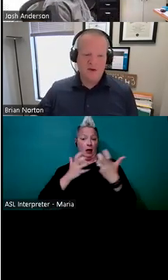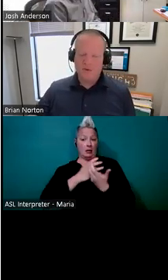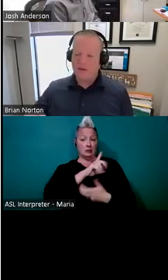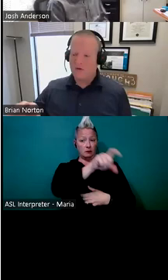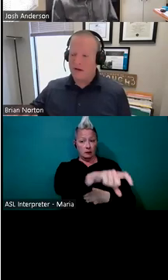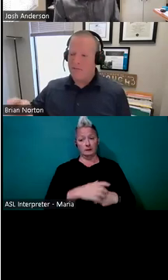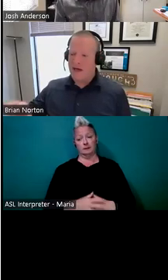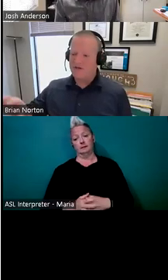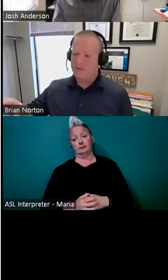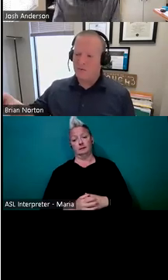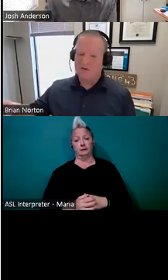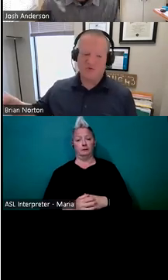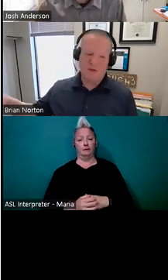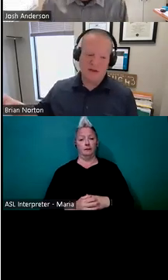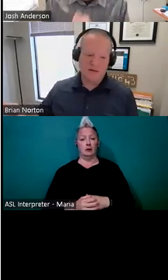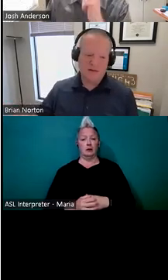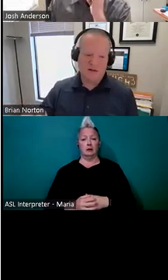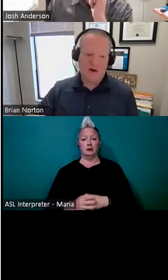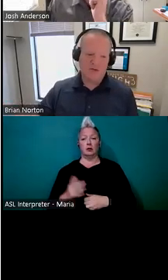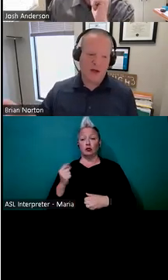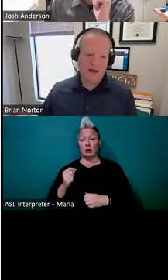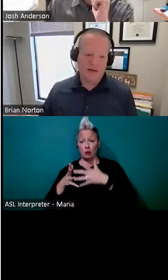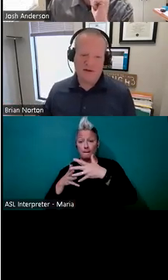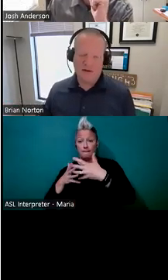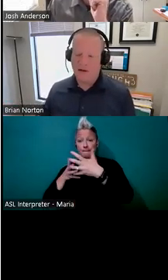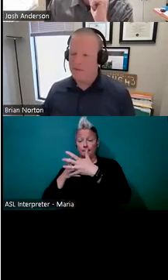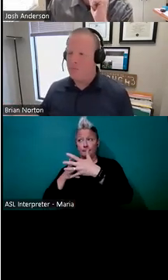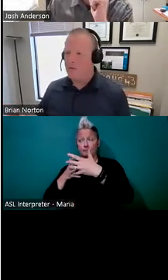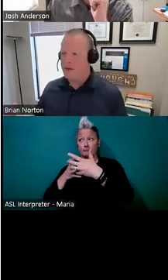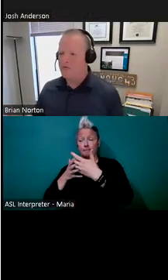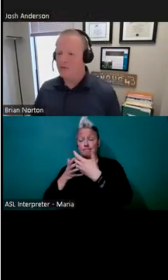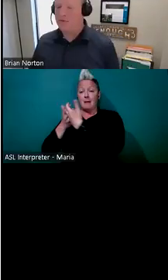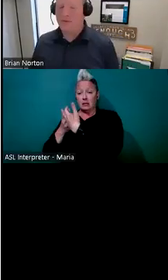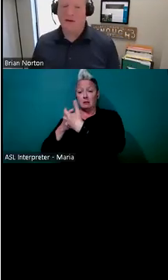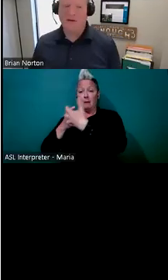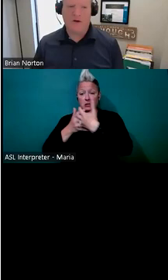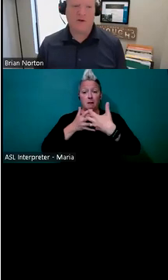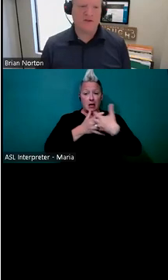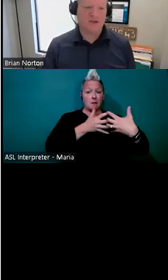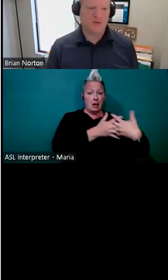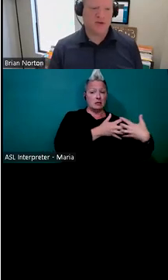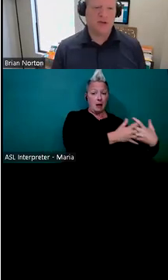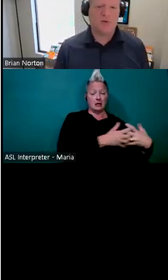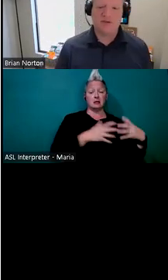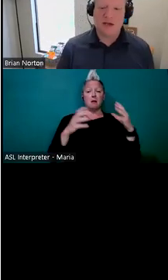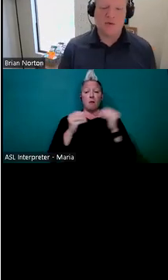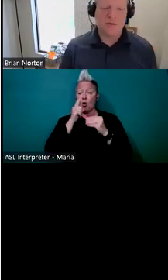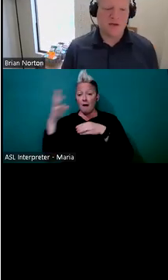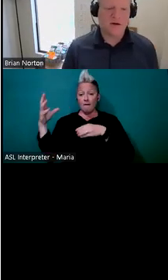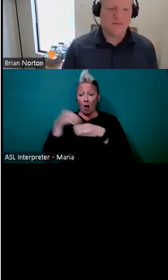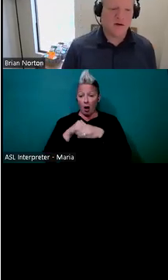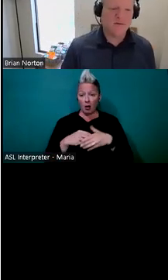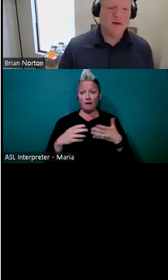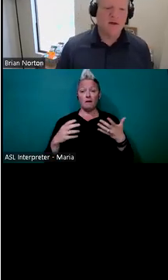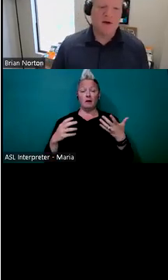you're really trying to match everyone's speed along the way. Um, and the more people that are involved in the situation, the more stakeholders